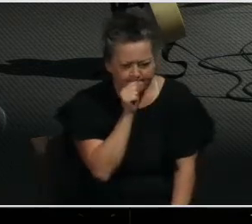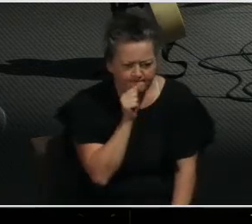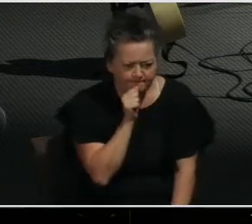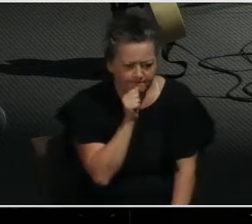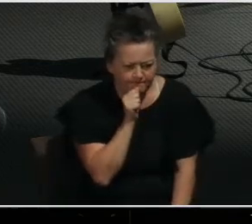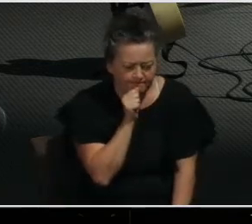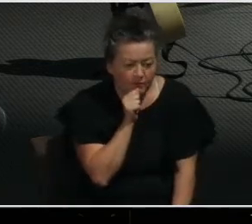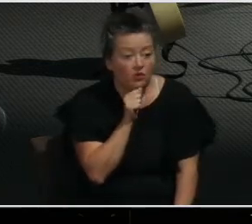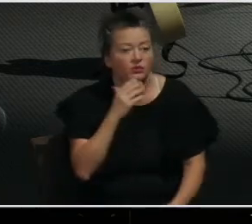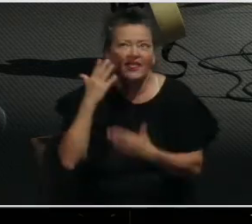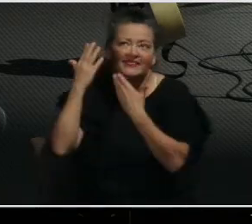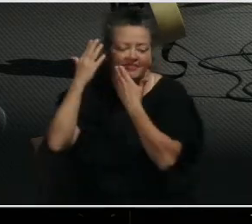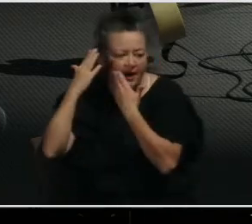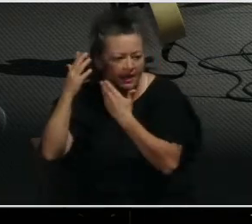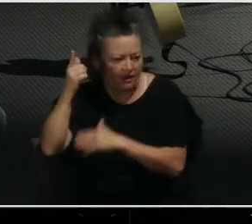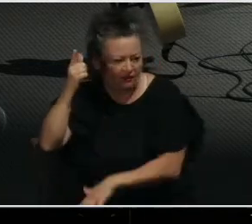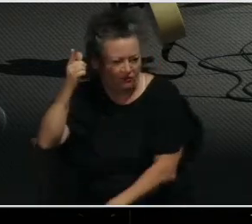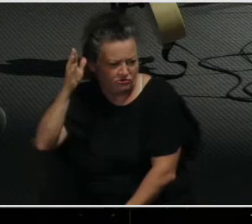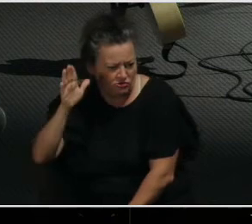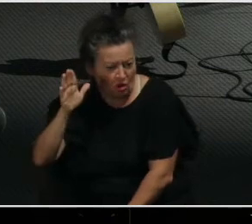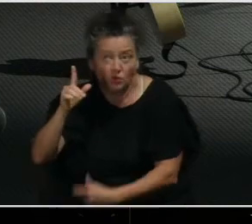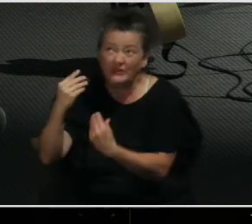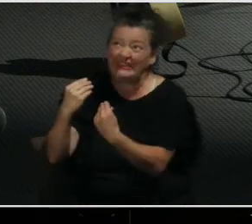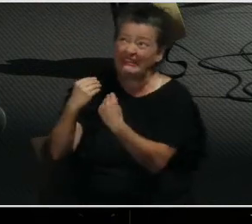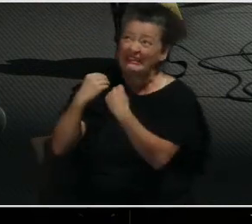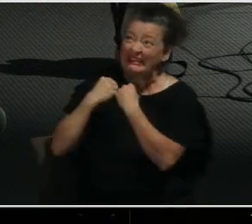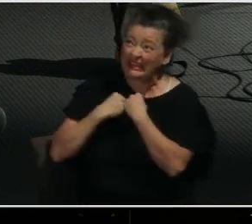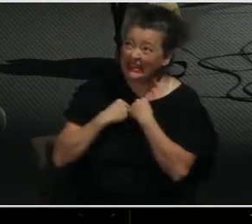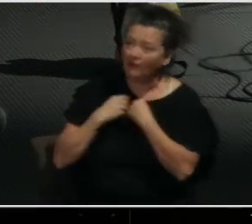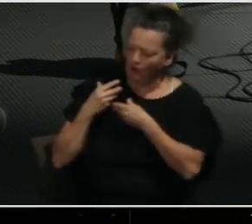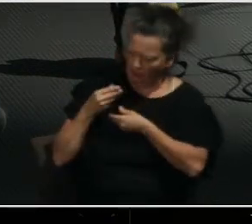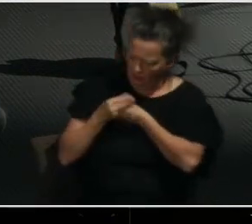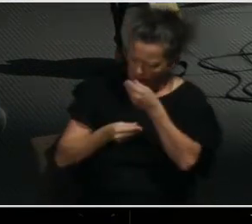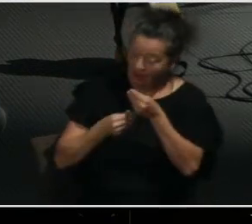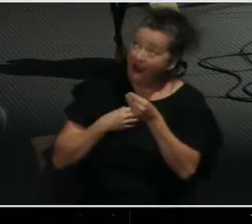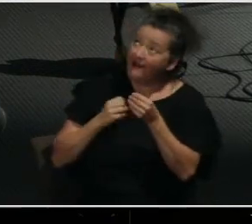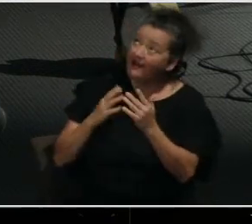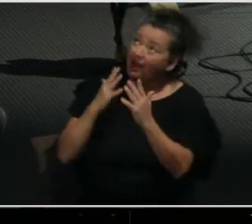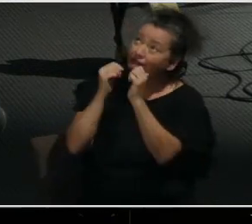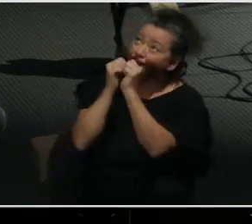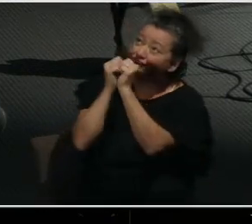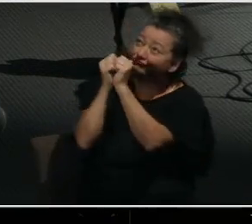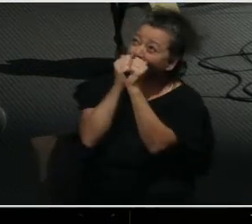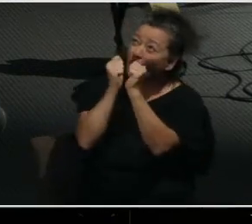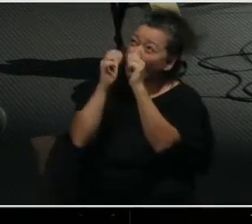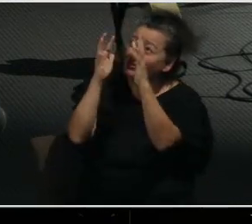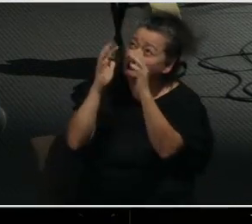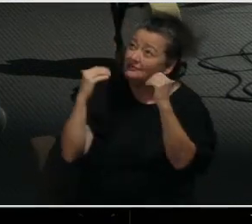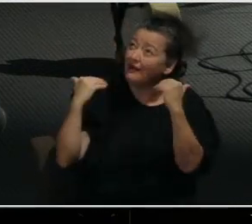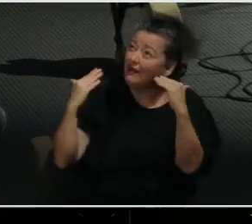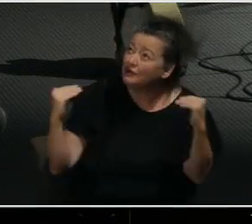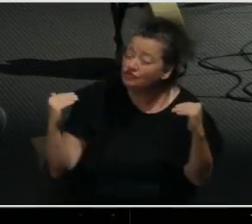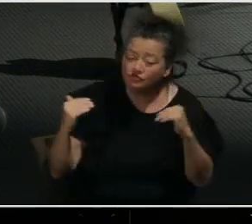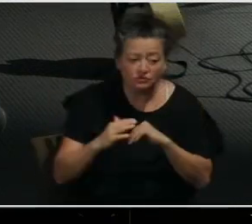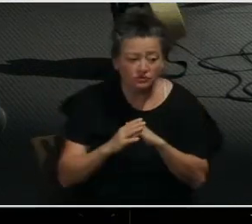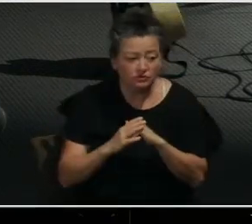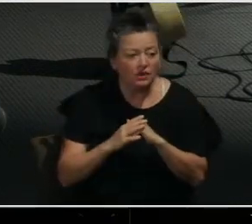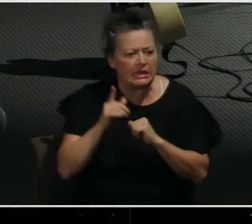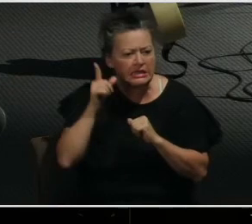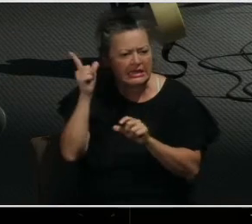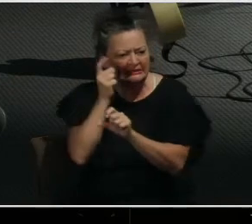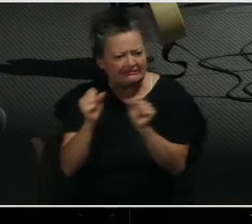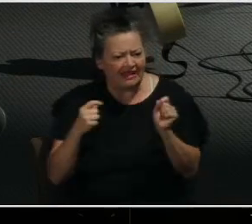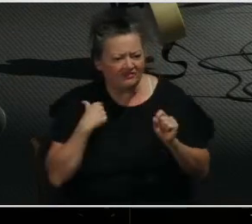qualified you to share in the inheritance of the saints in light. He has delivered us from the domain of darkness